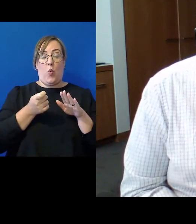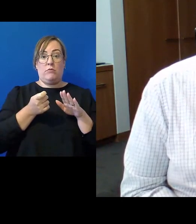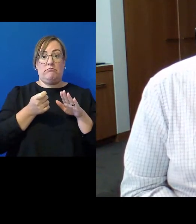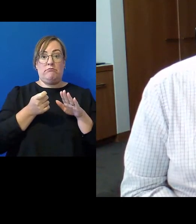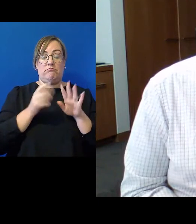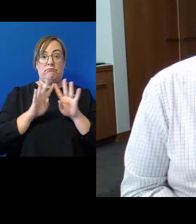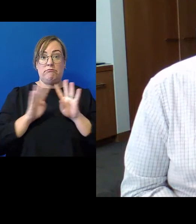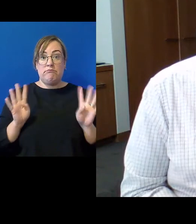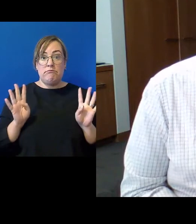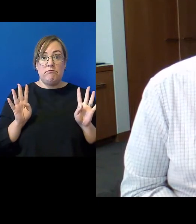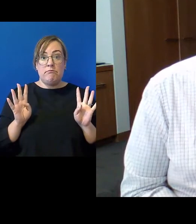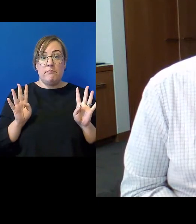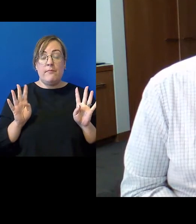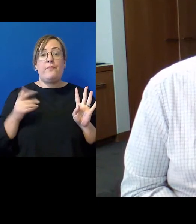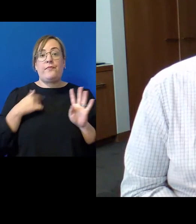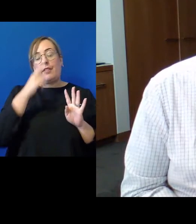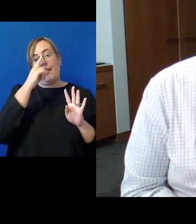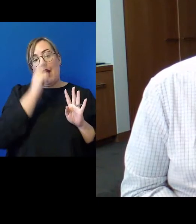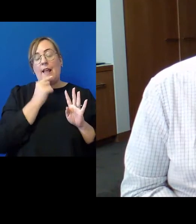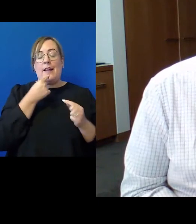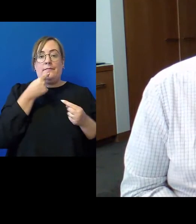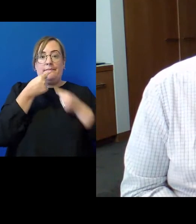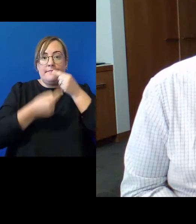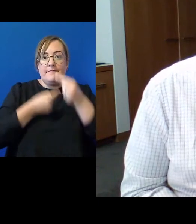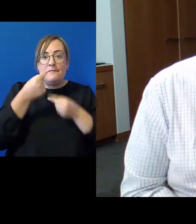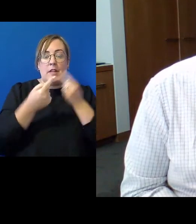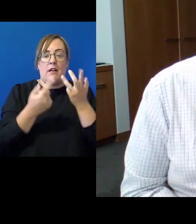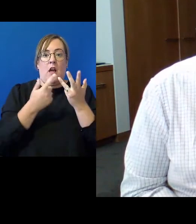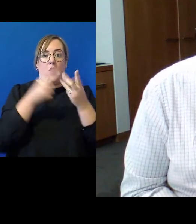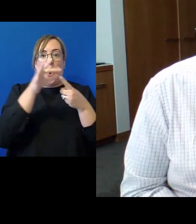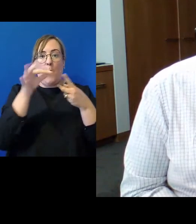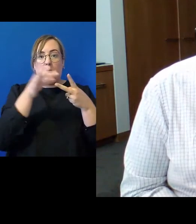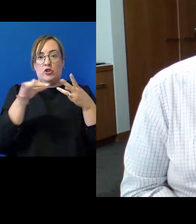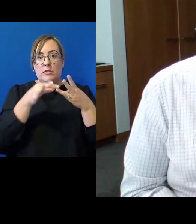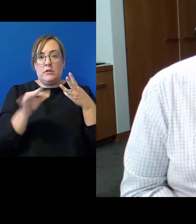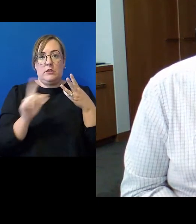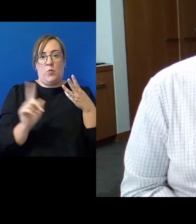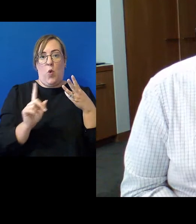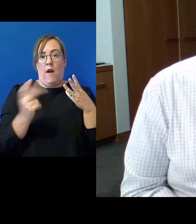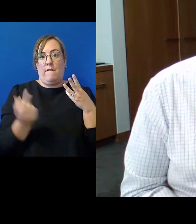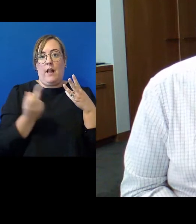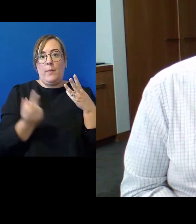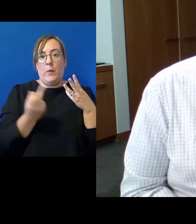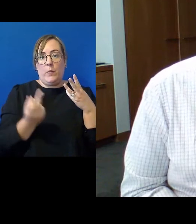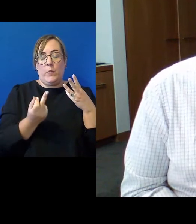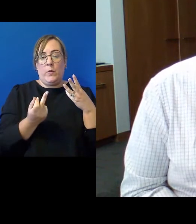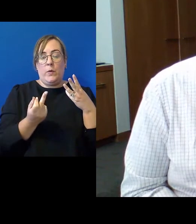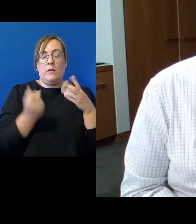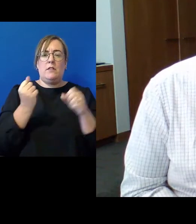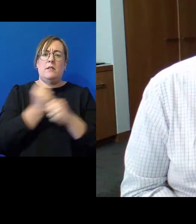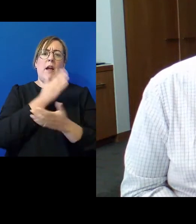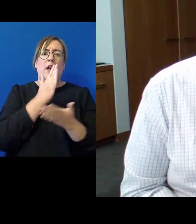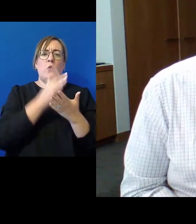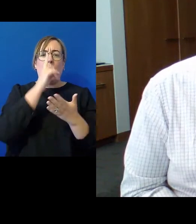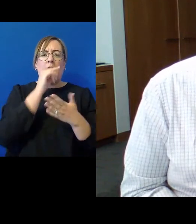and present the court with other options in a sense to take back